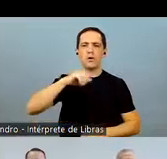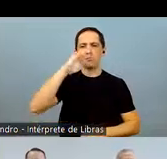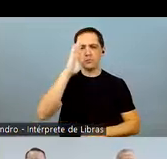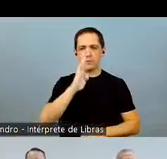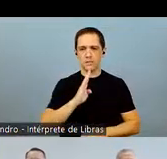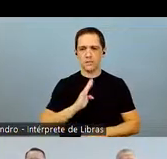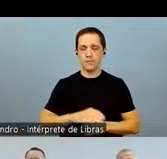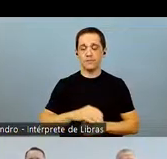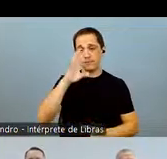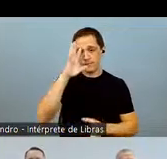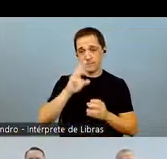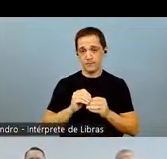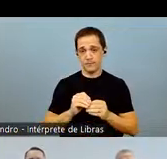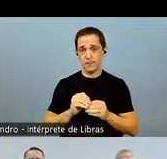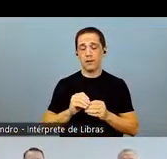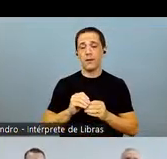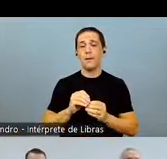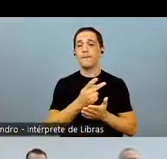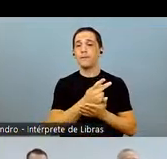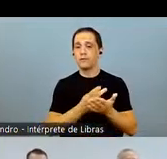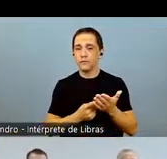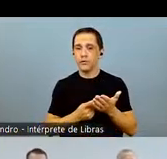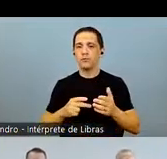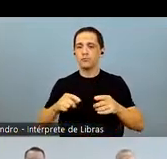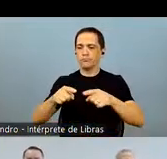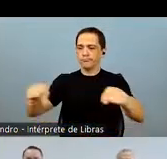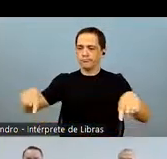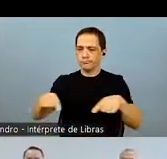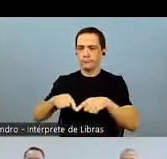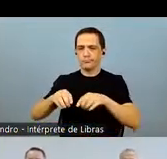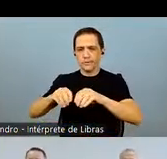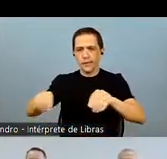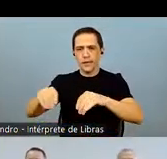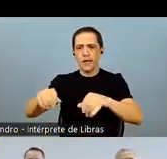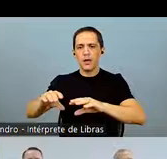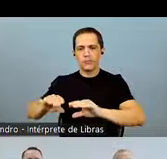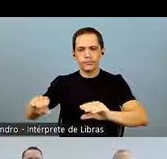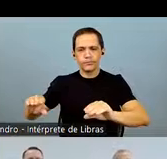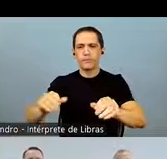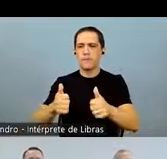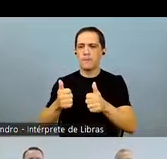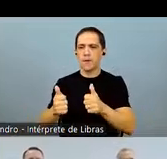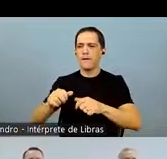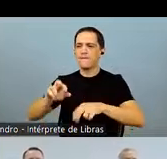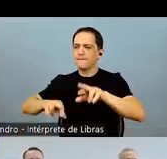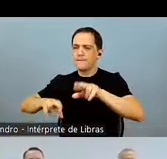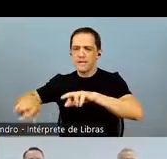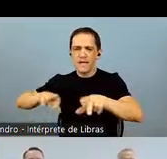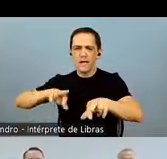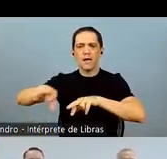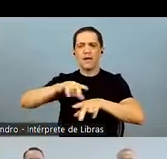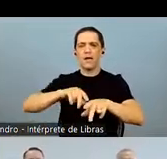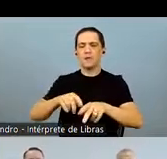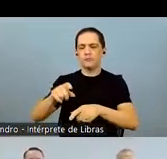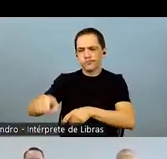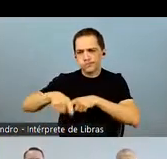yields, leaving the national average well behind us. This is the result of the company's